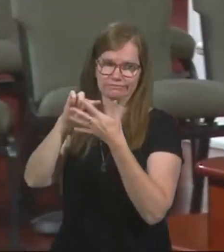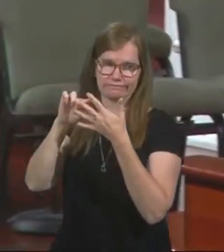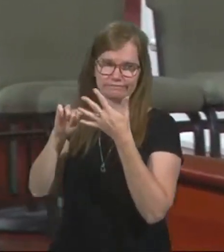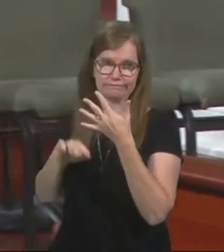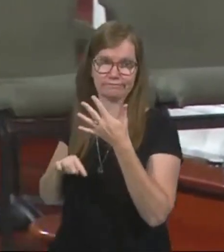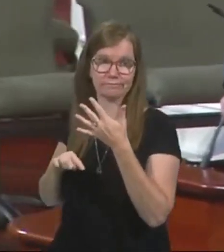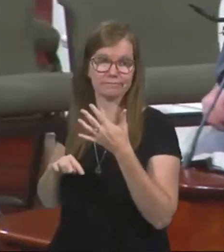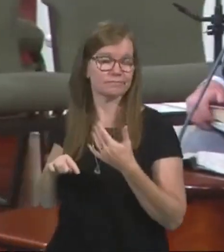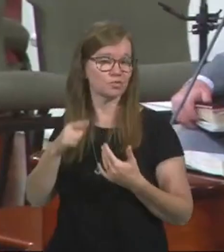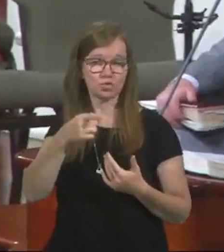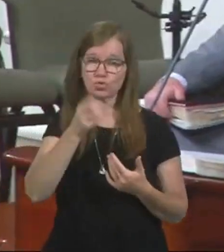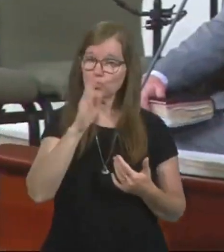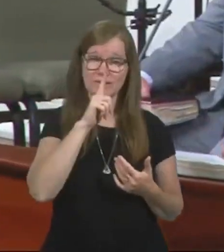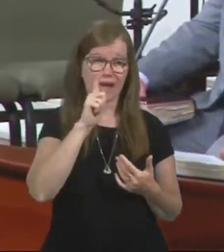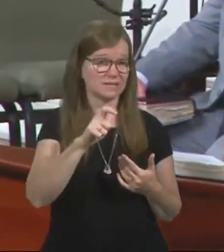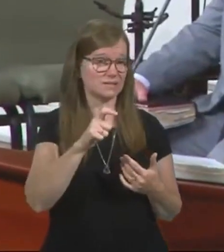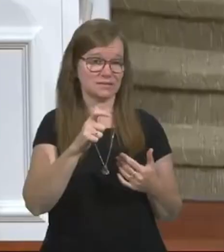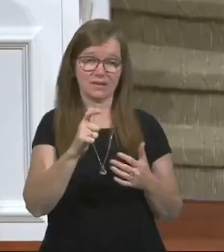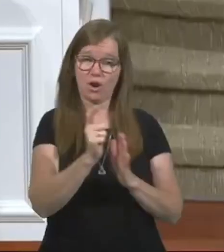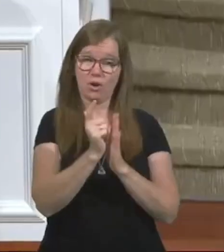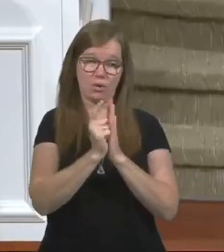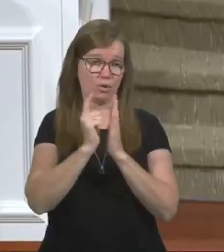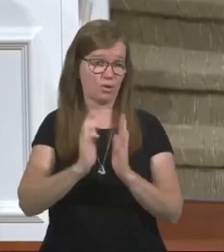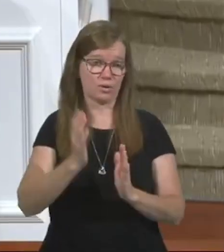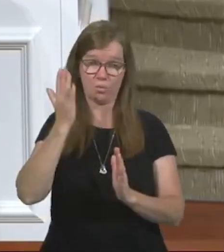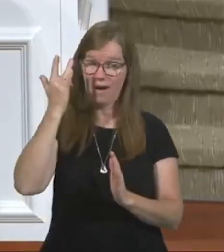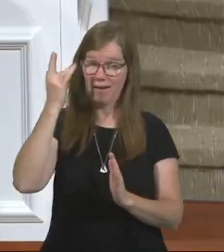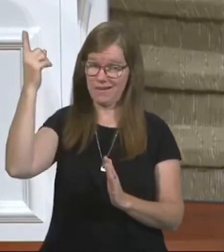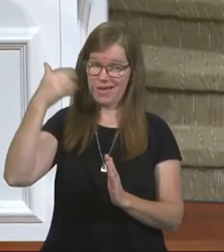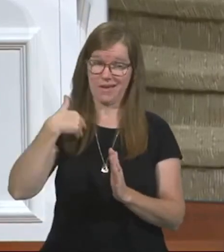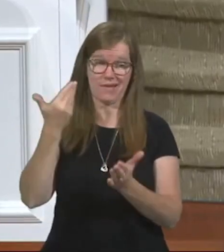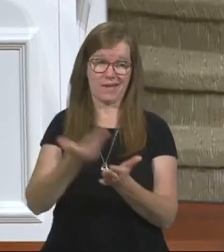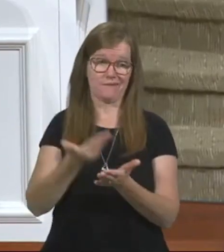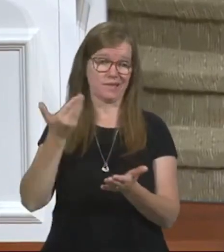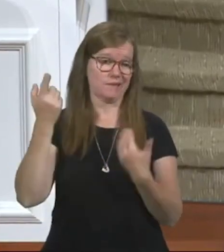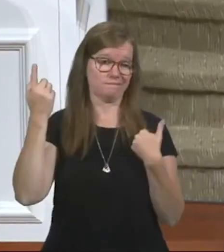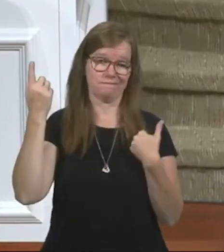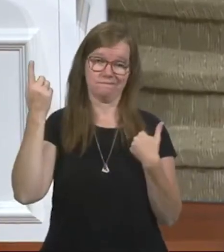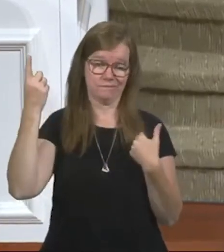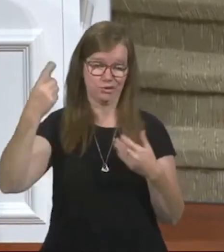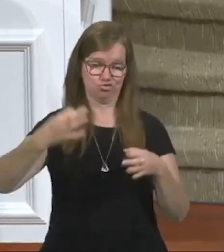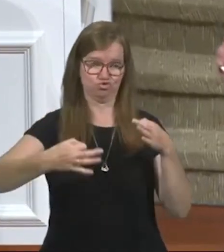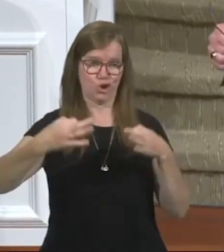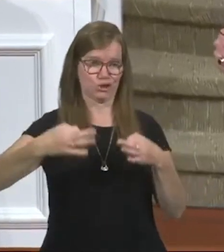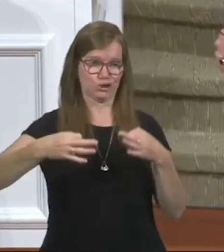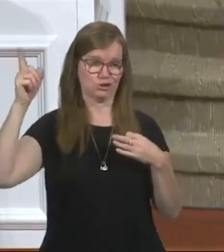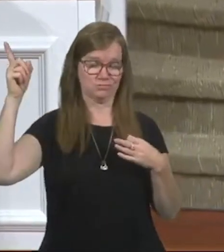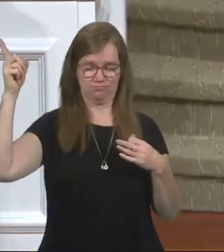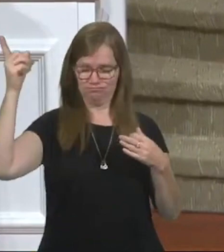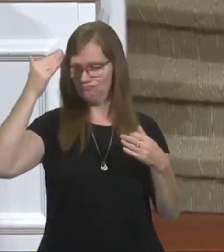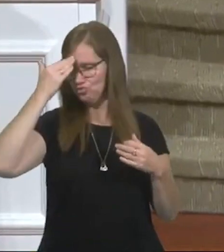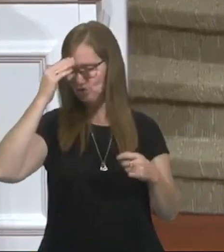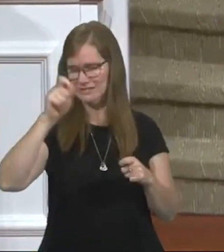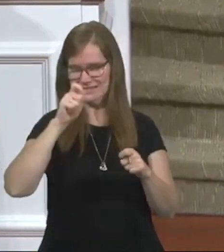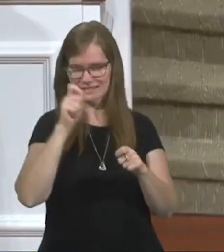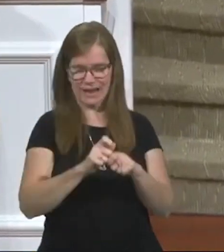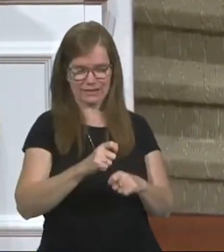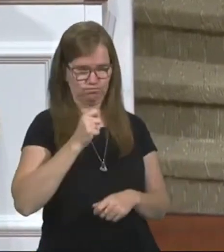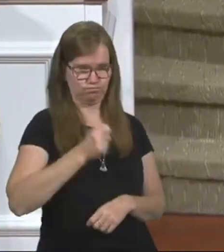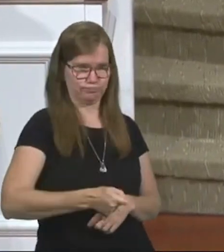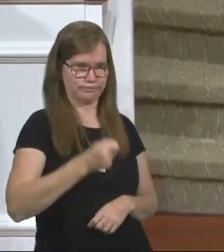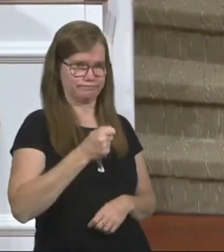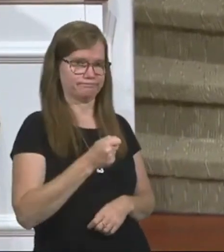a prosecuting attorney. He's got all the evidence. He's the judge. He knows exactly what he gave me.